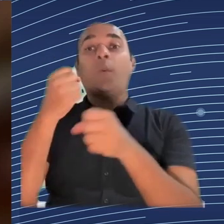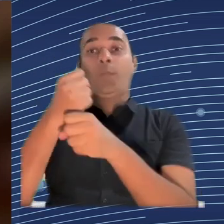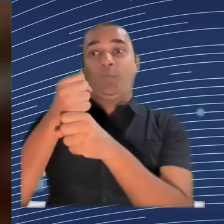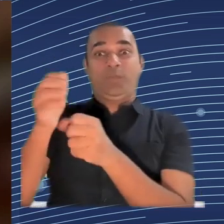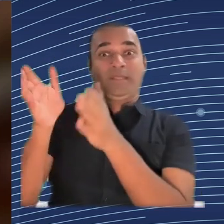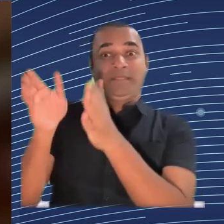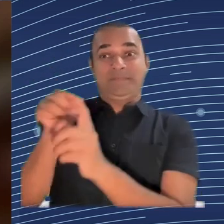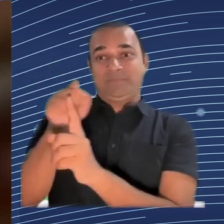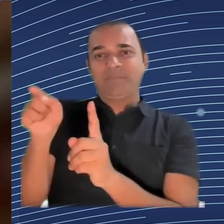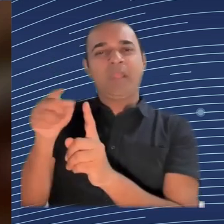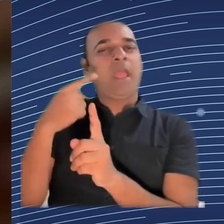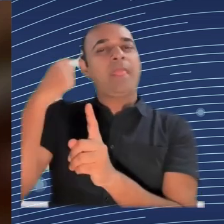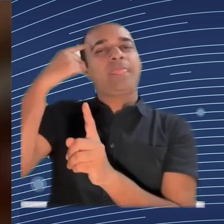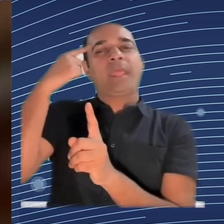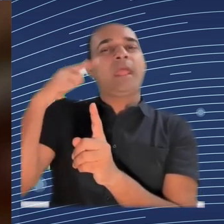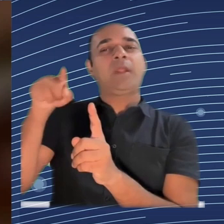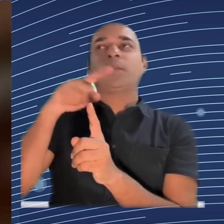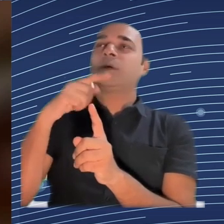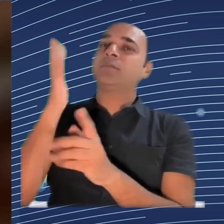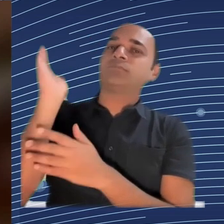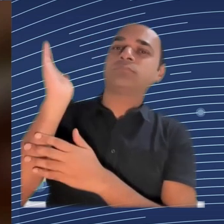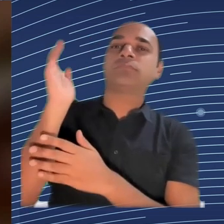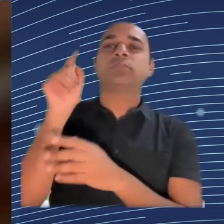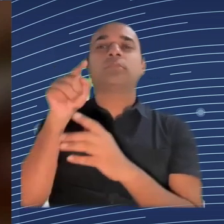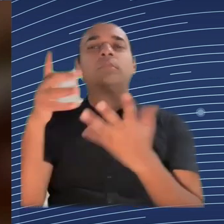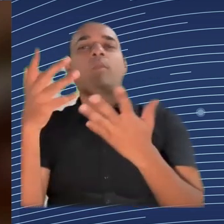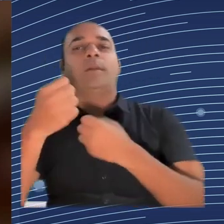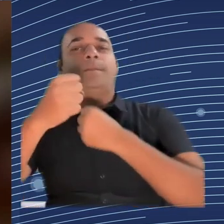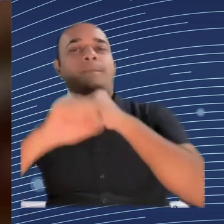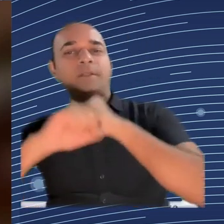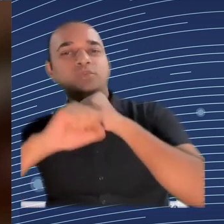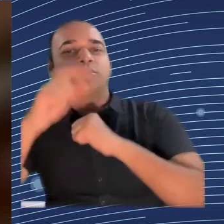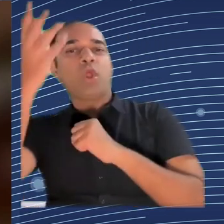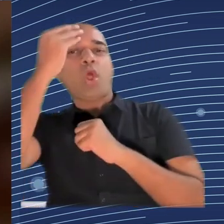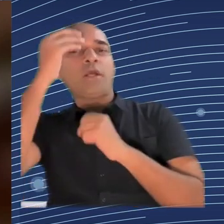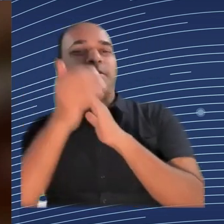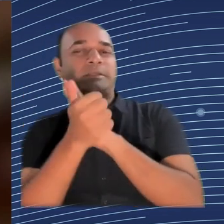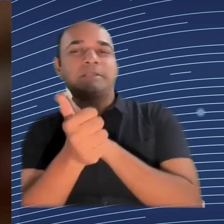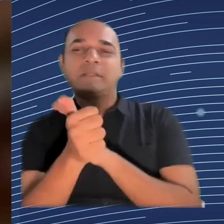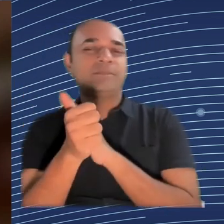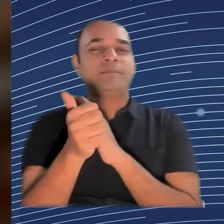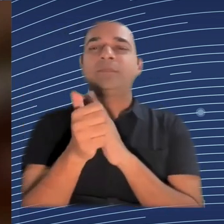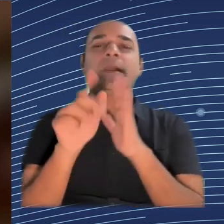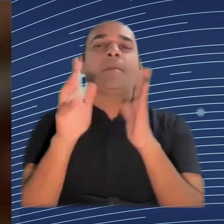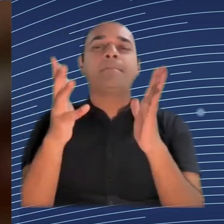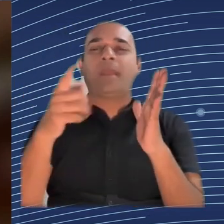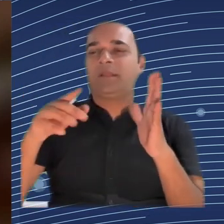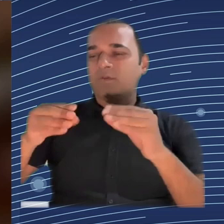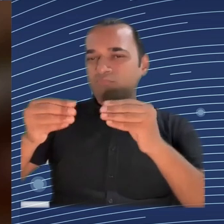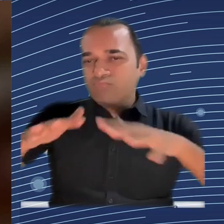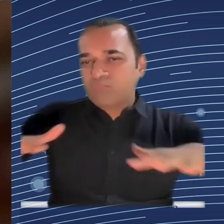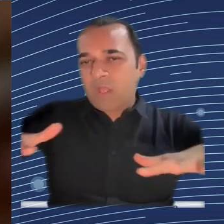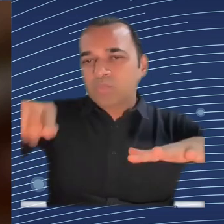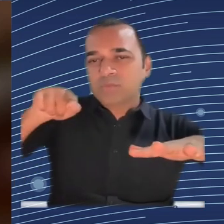interpreted and how they should be used by a system. So I don't think they need to be experts in fairness metrics and machine learning.